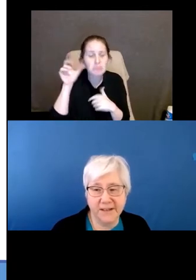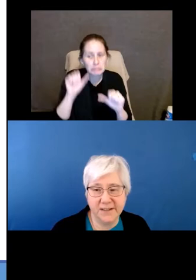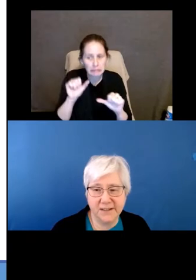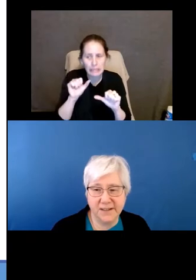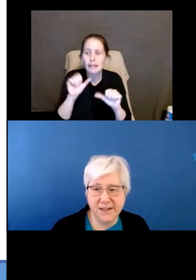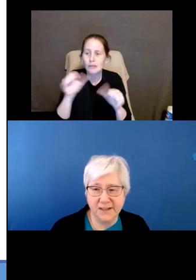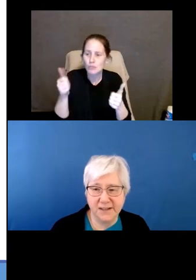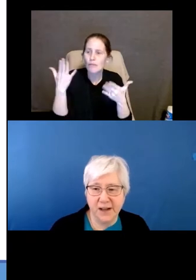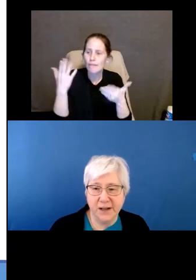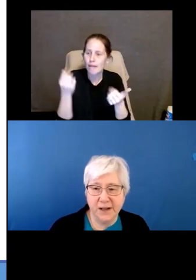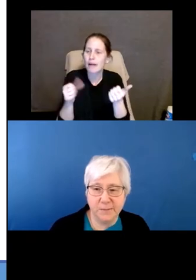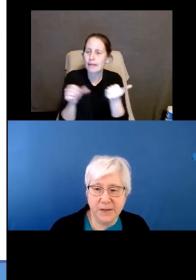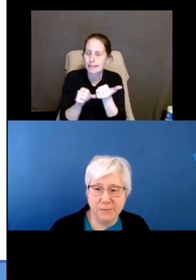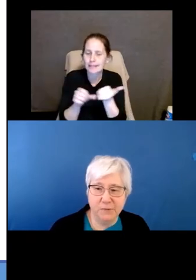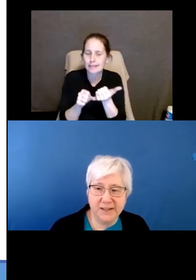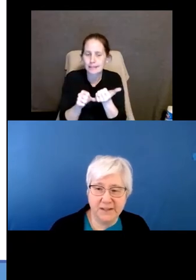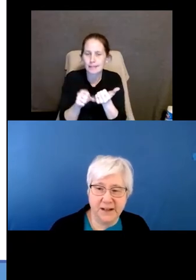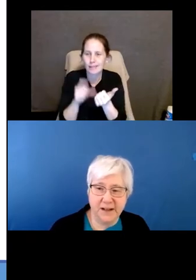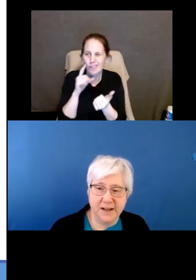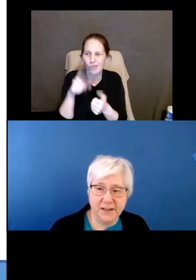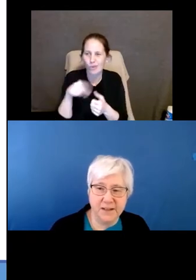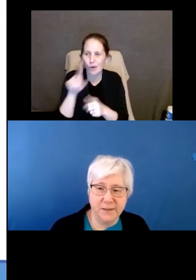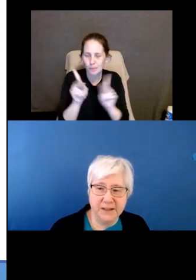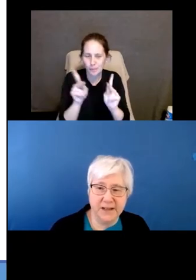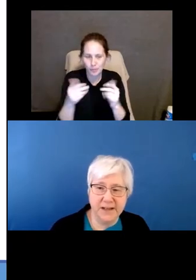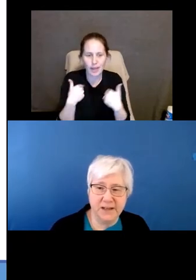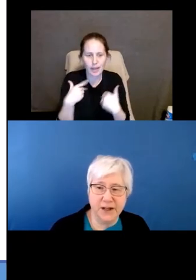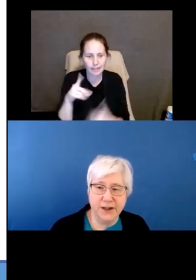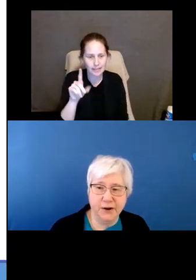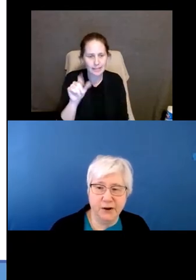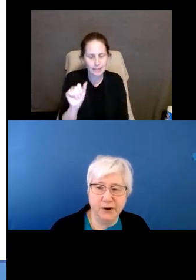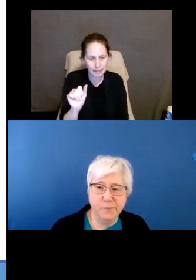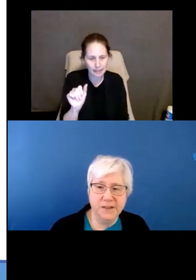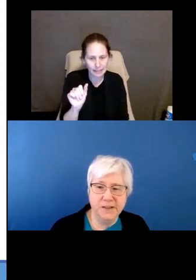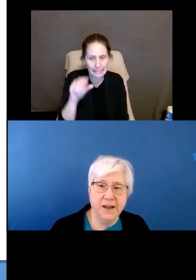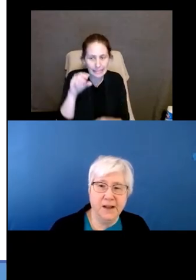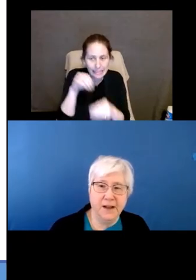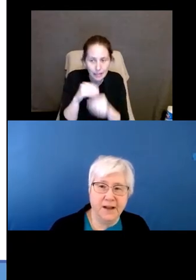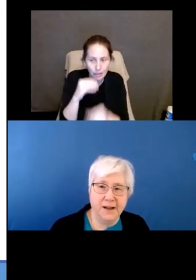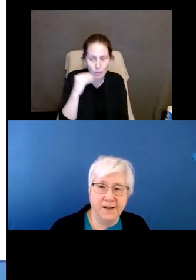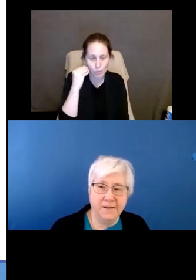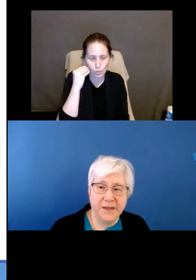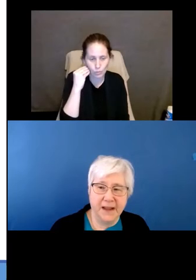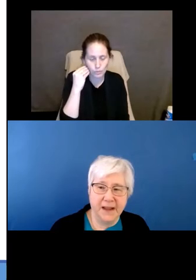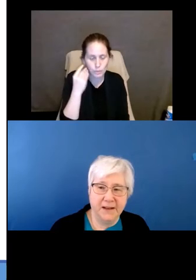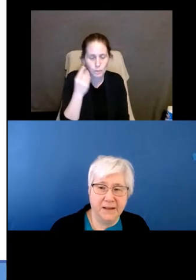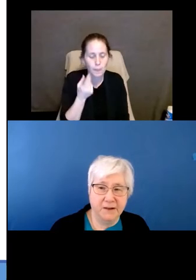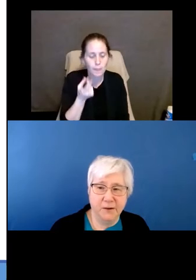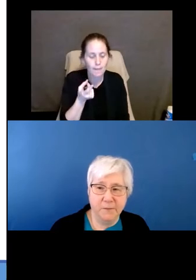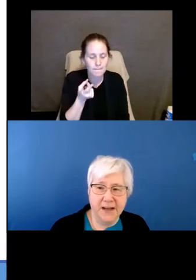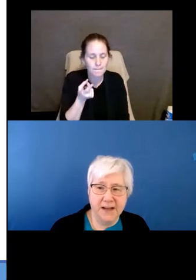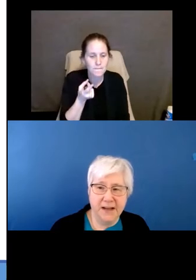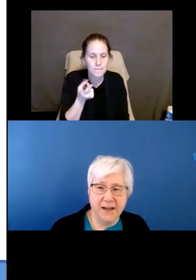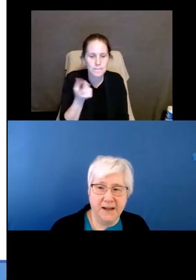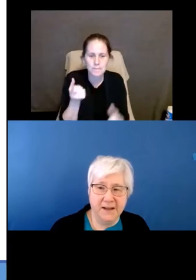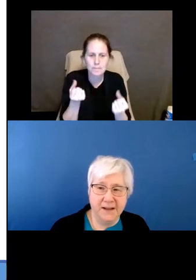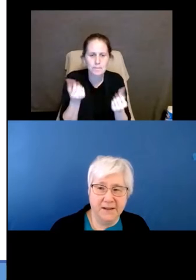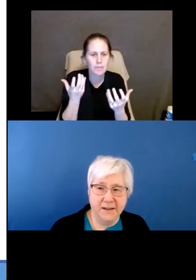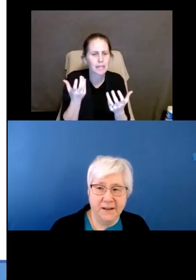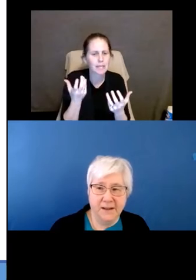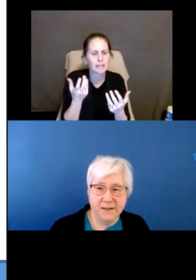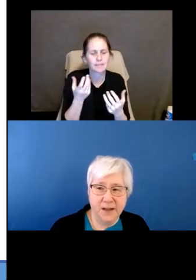provide assistance to people with disabilities in their homes. And there are many,